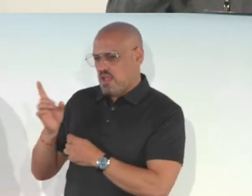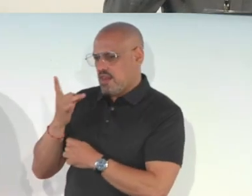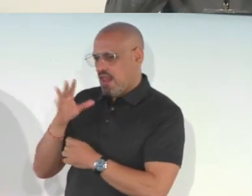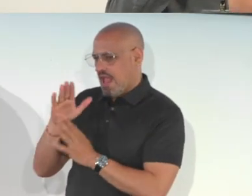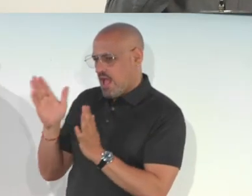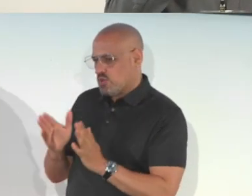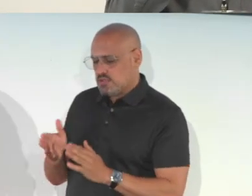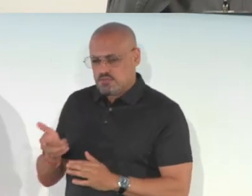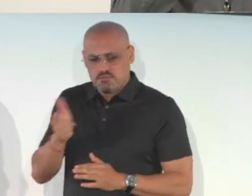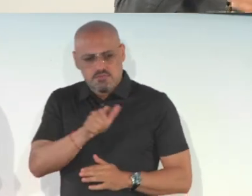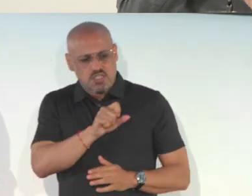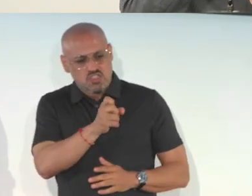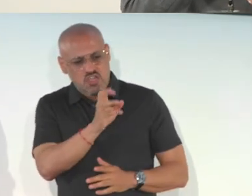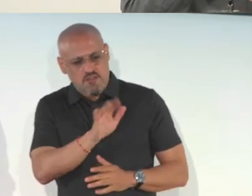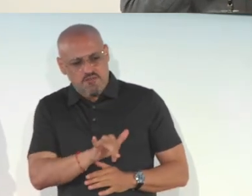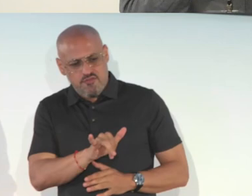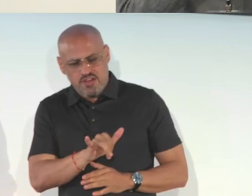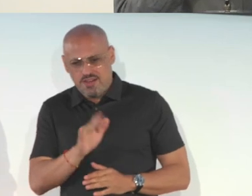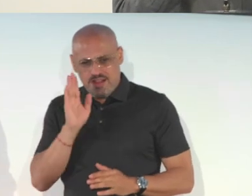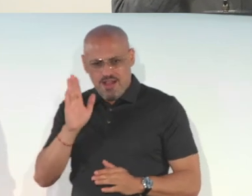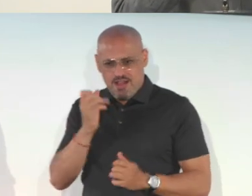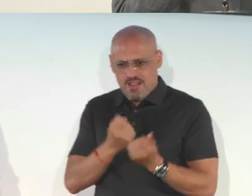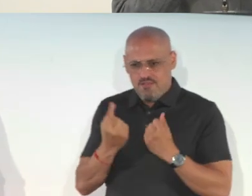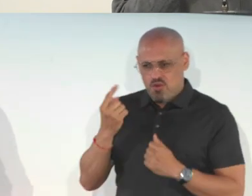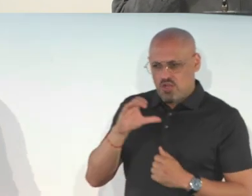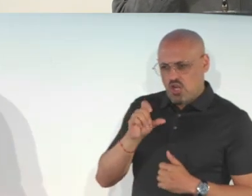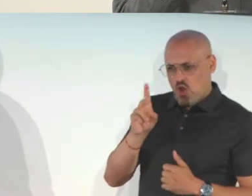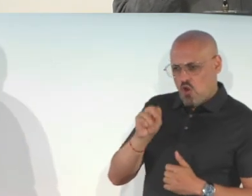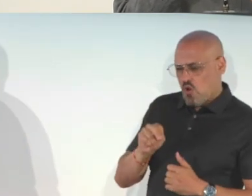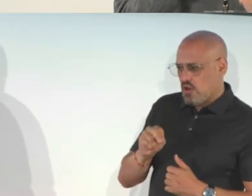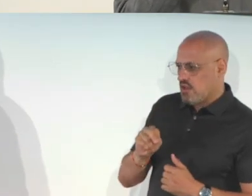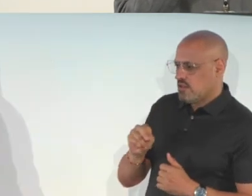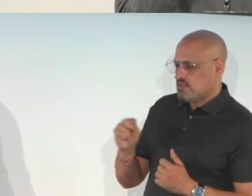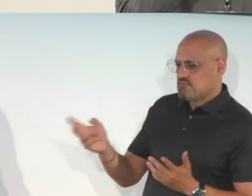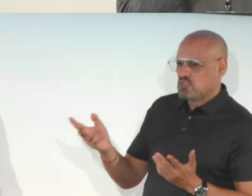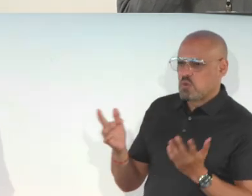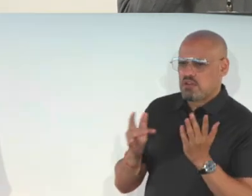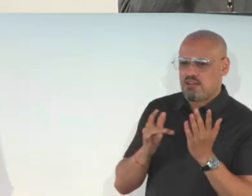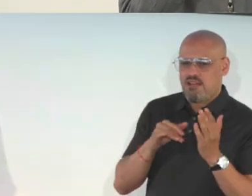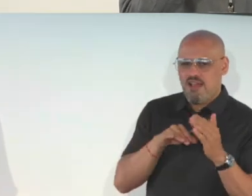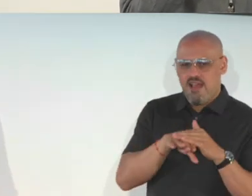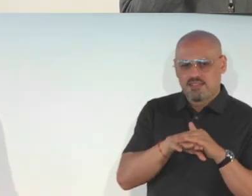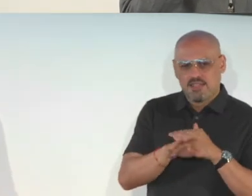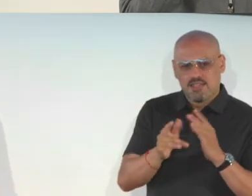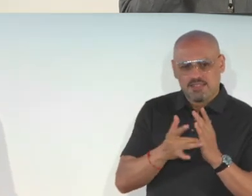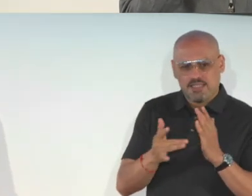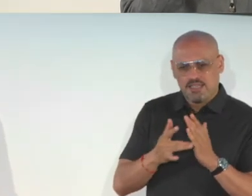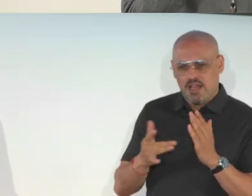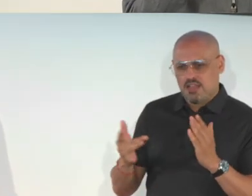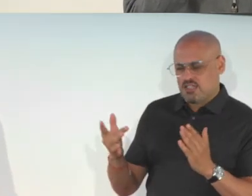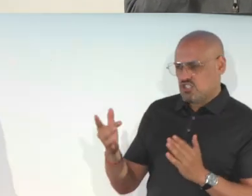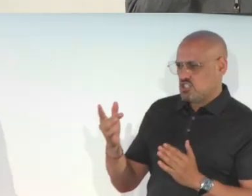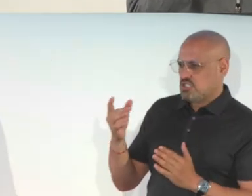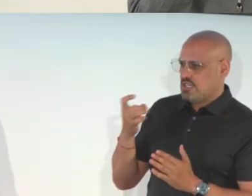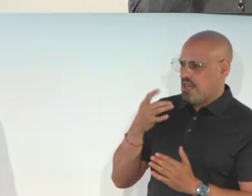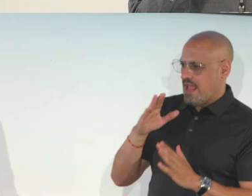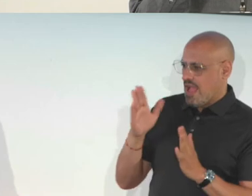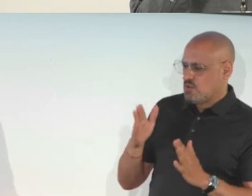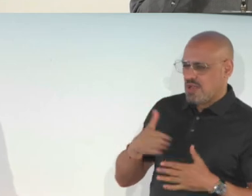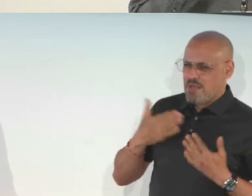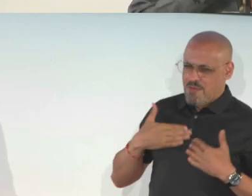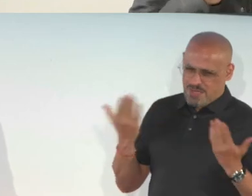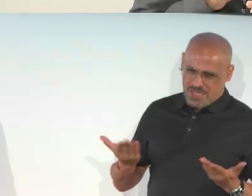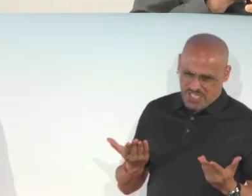Jeffrey? Hi, everybody. My name is Jeffrey Coulomb, director of access technology at the Lighthouse. Very happy to be here.